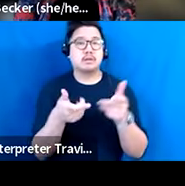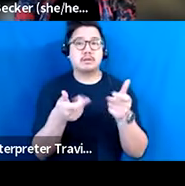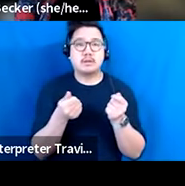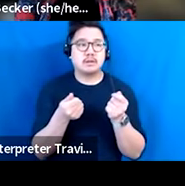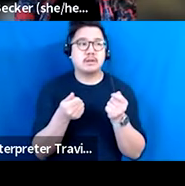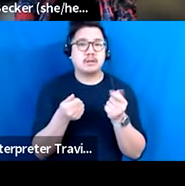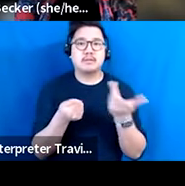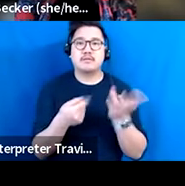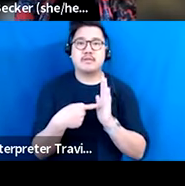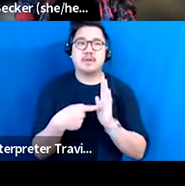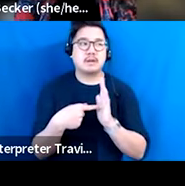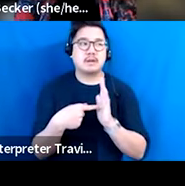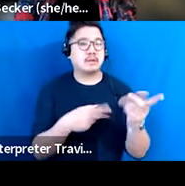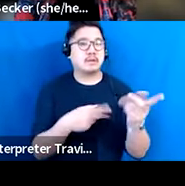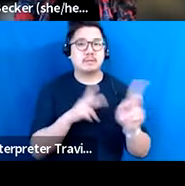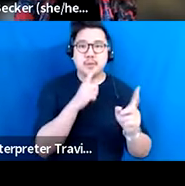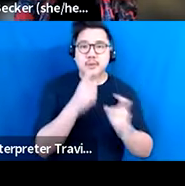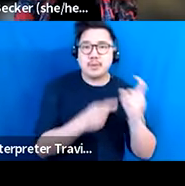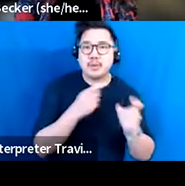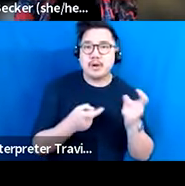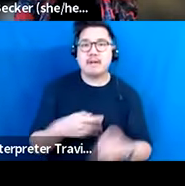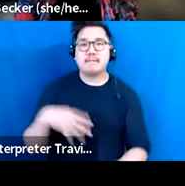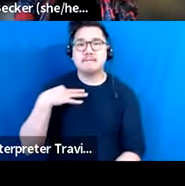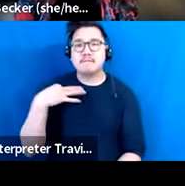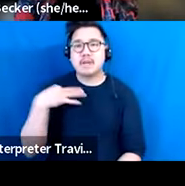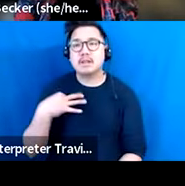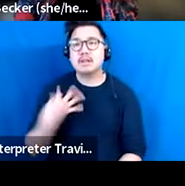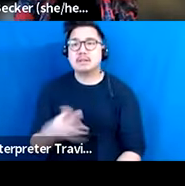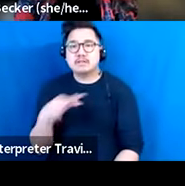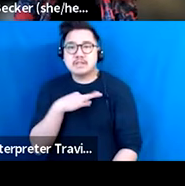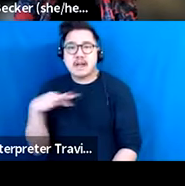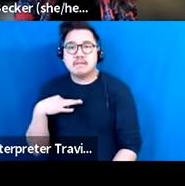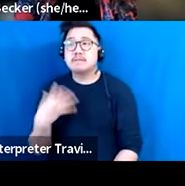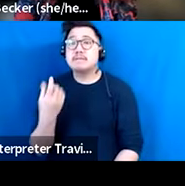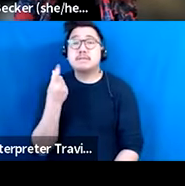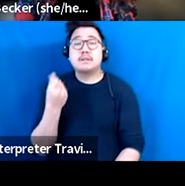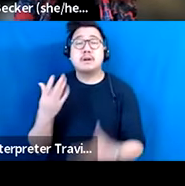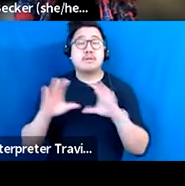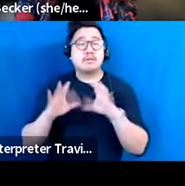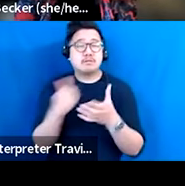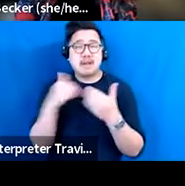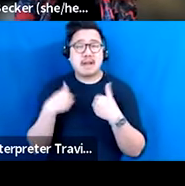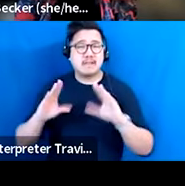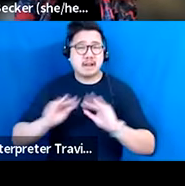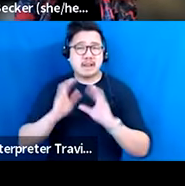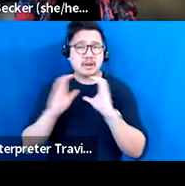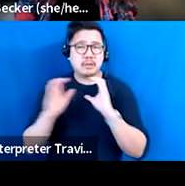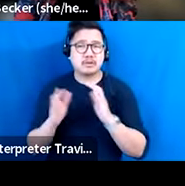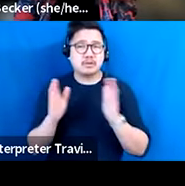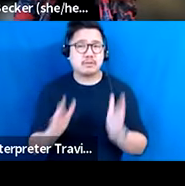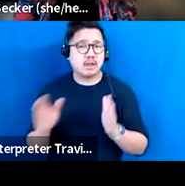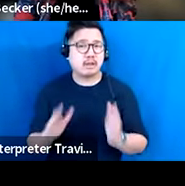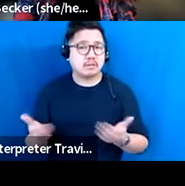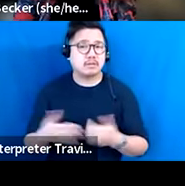volunteers, internal staff, is that organizations do not have a clear communications plan. Like